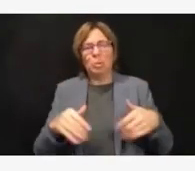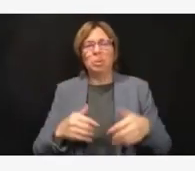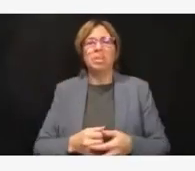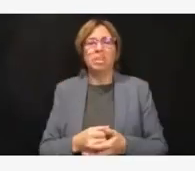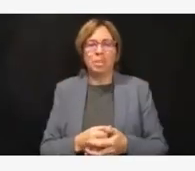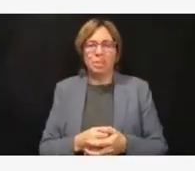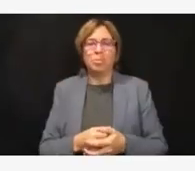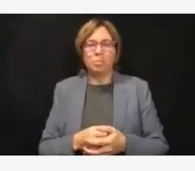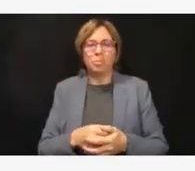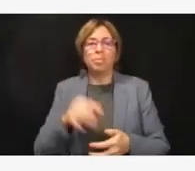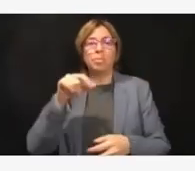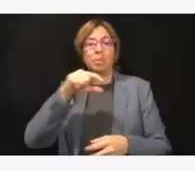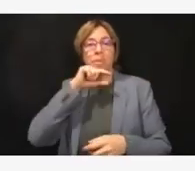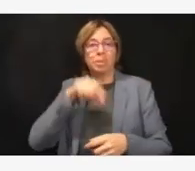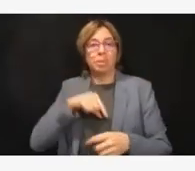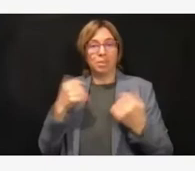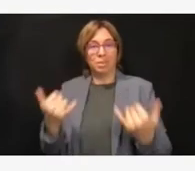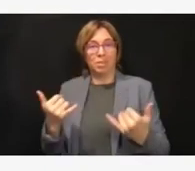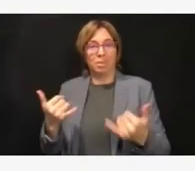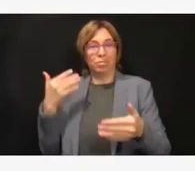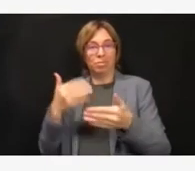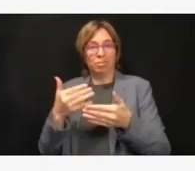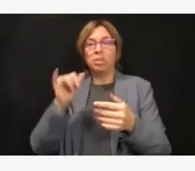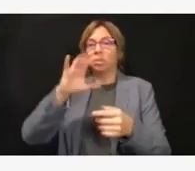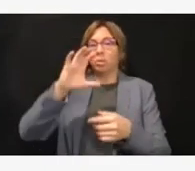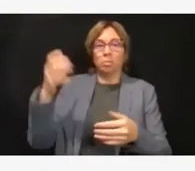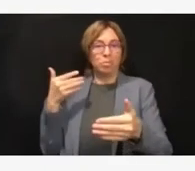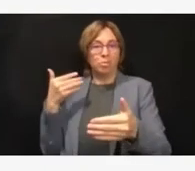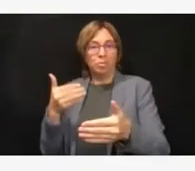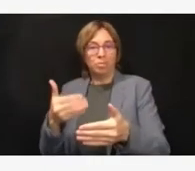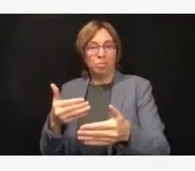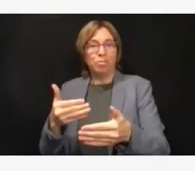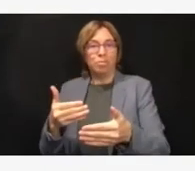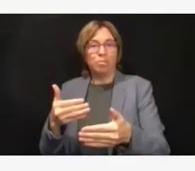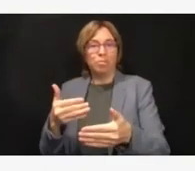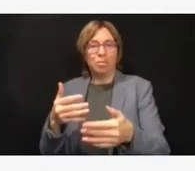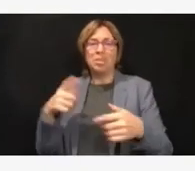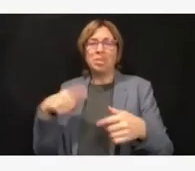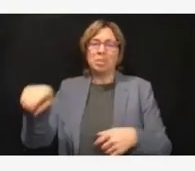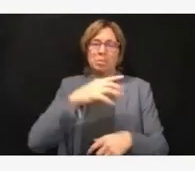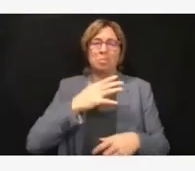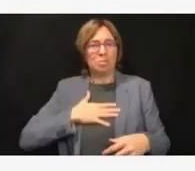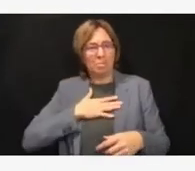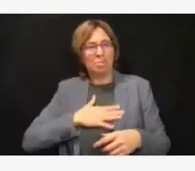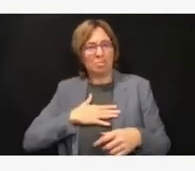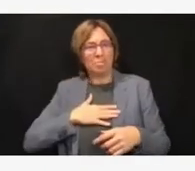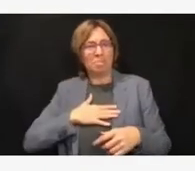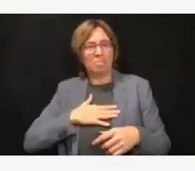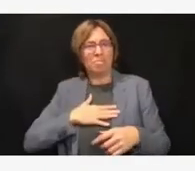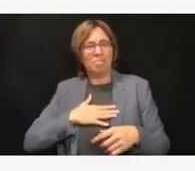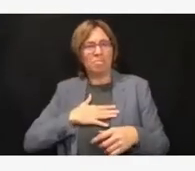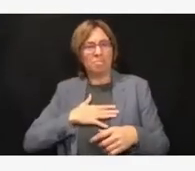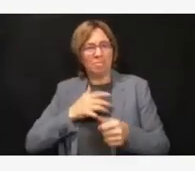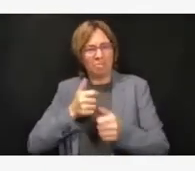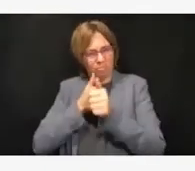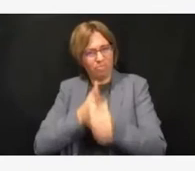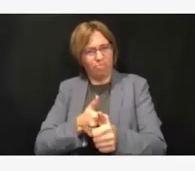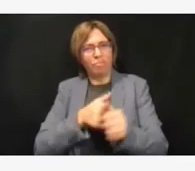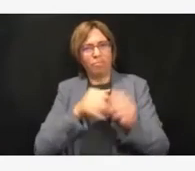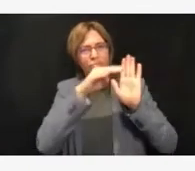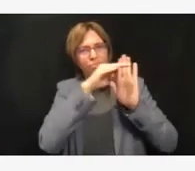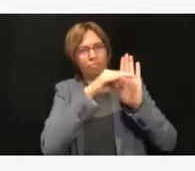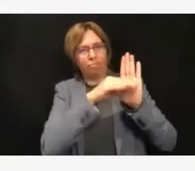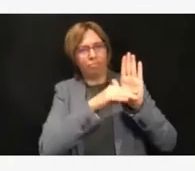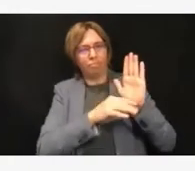do to help keep us out of crisis standards of care. And the most dramatic thing is the vaccination.